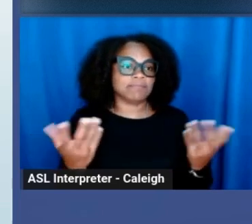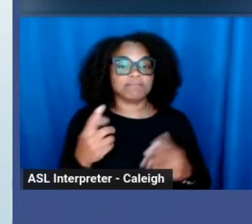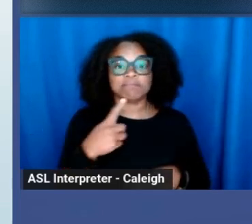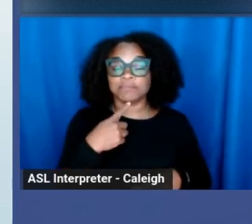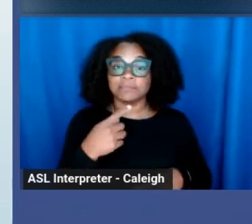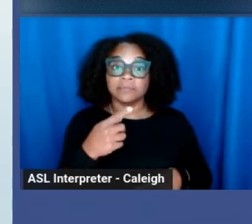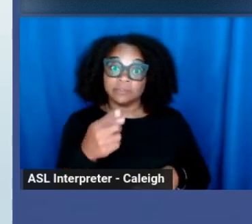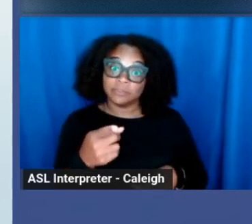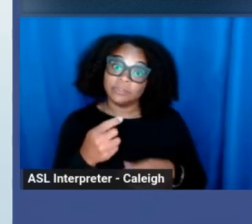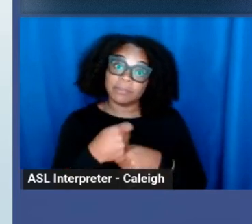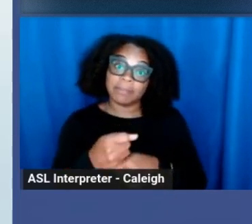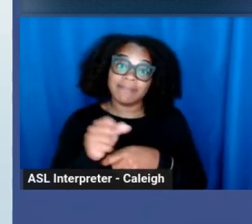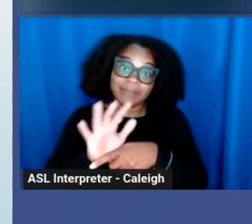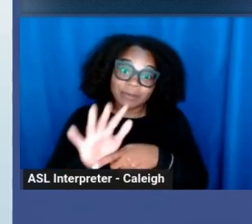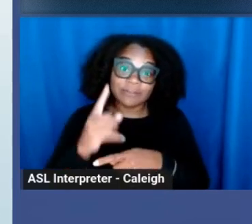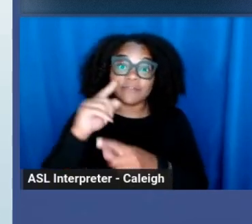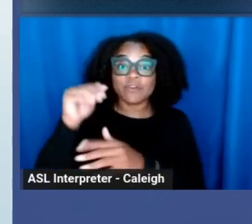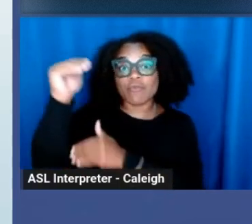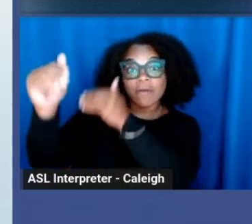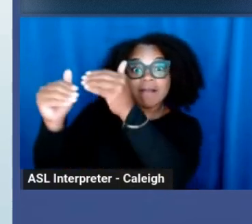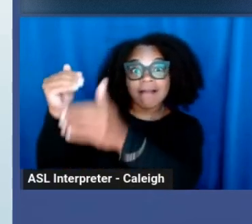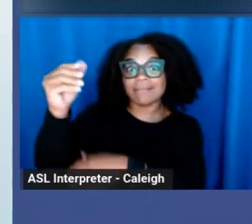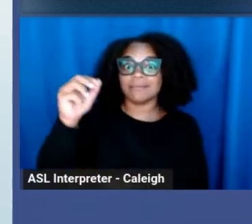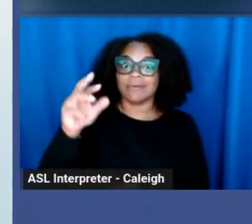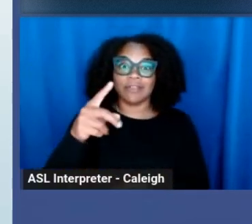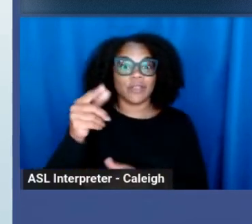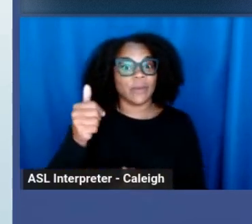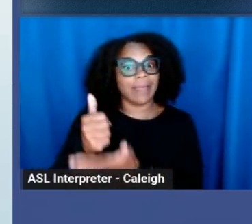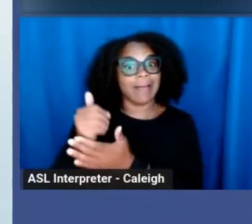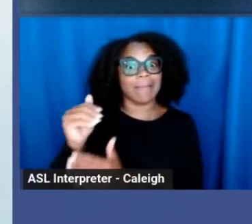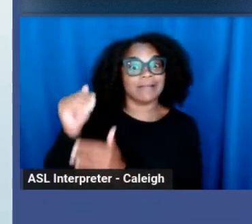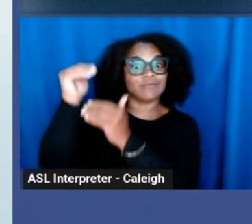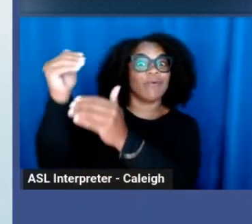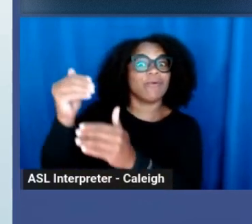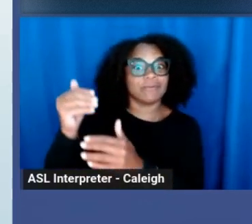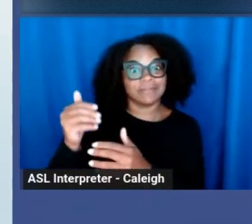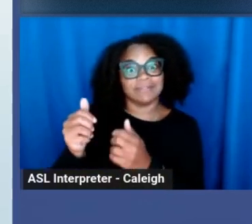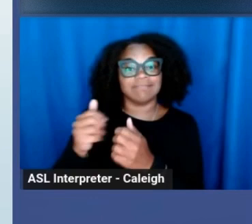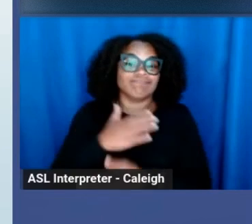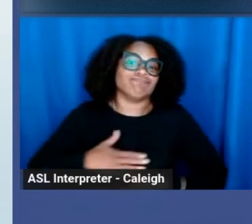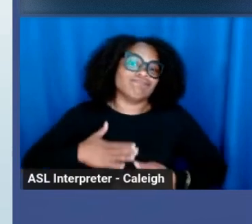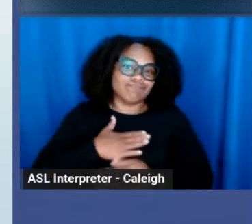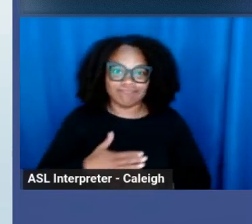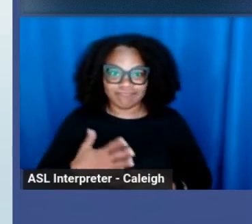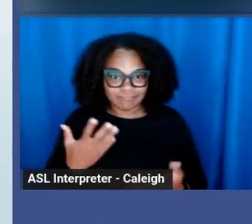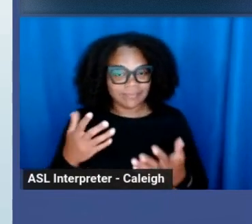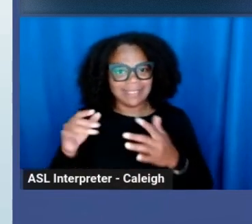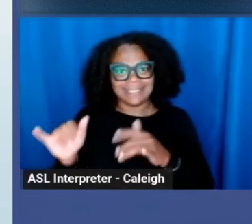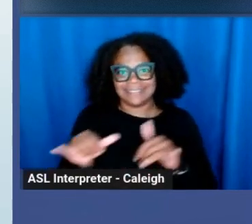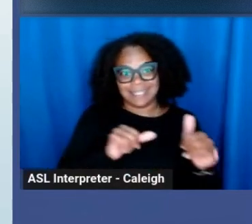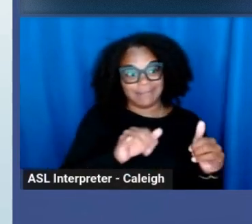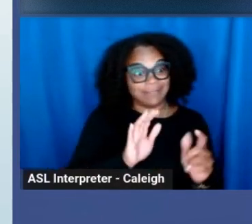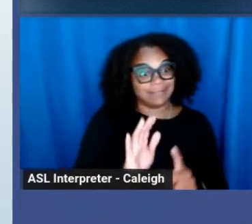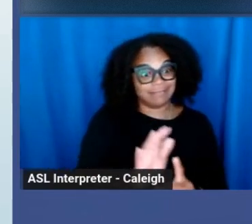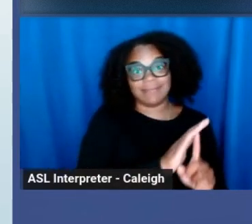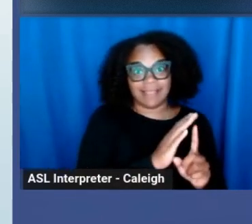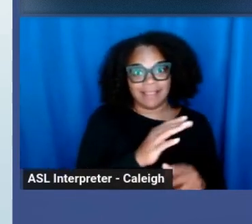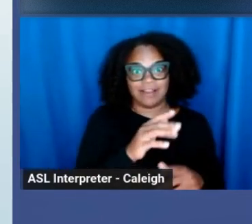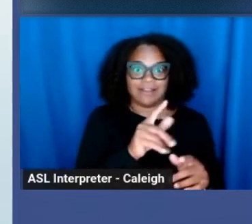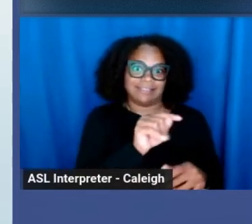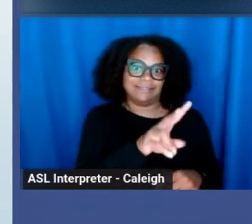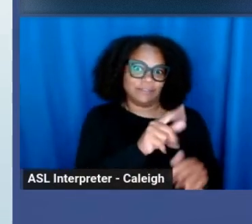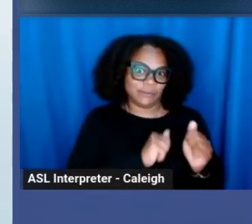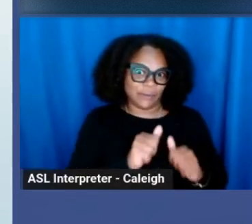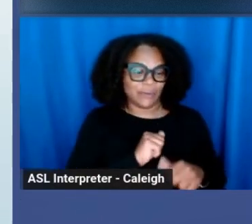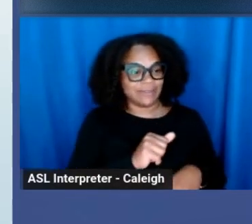say, make videos for grownups or you help adults with entertainment. Just kind of the same way that, like, there are shows that kids watch and